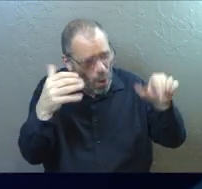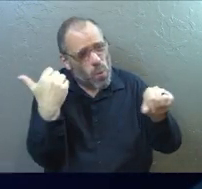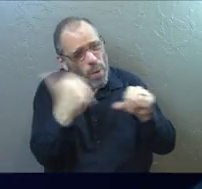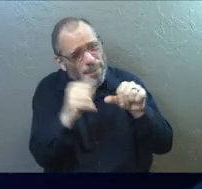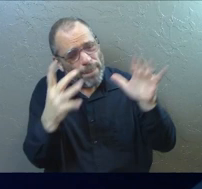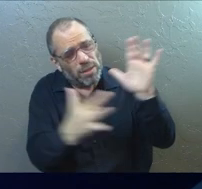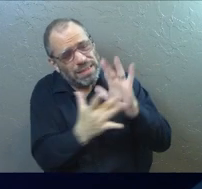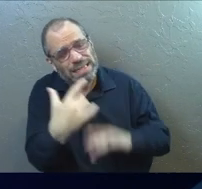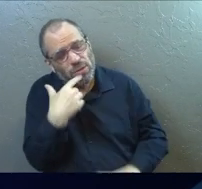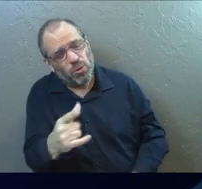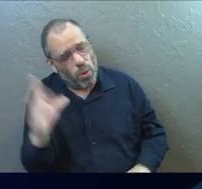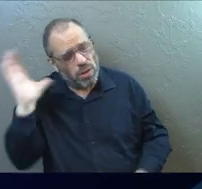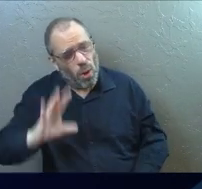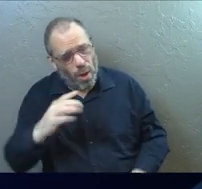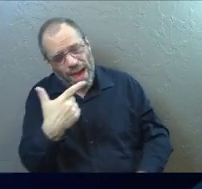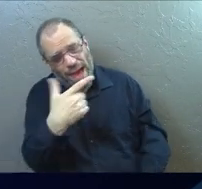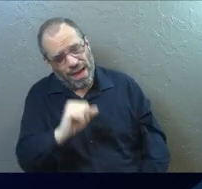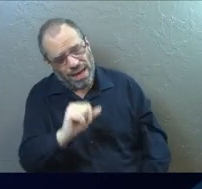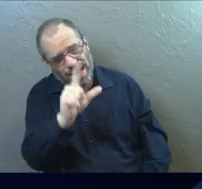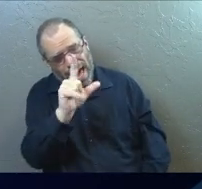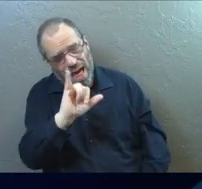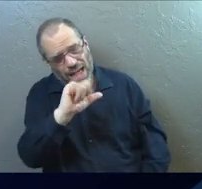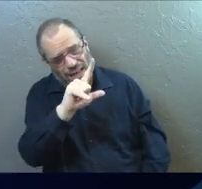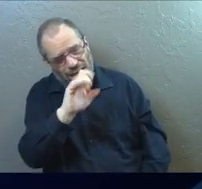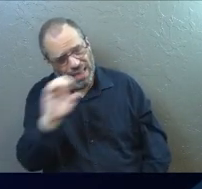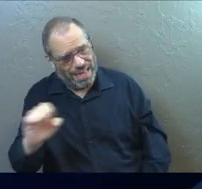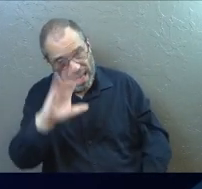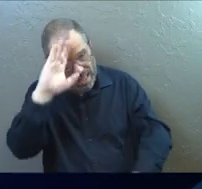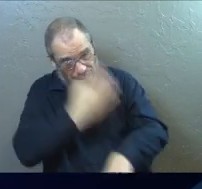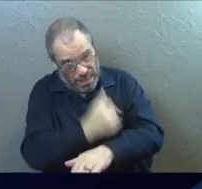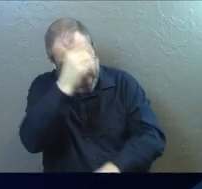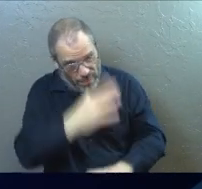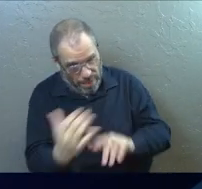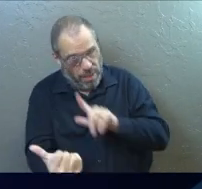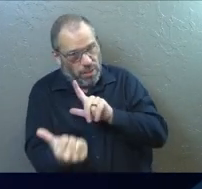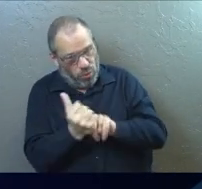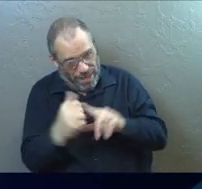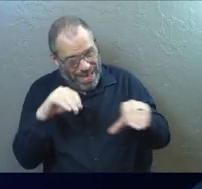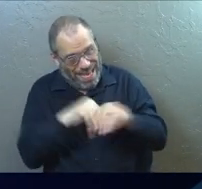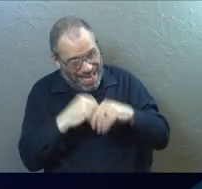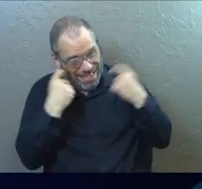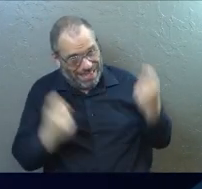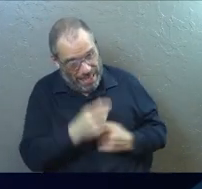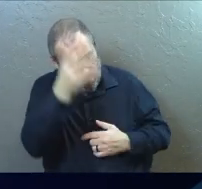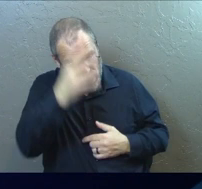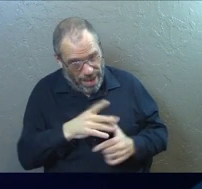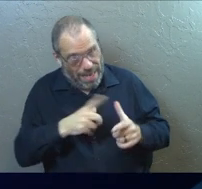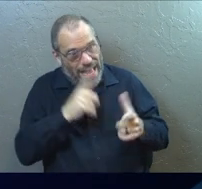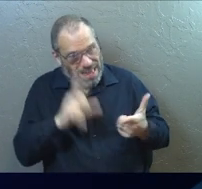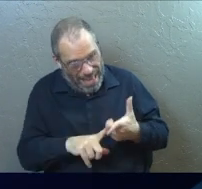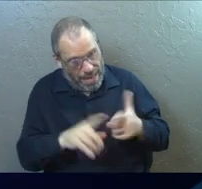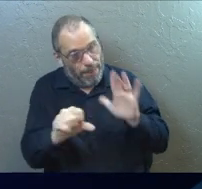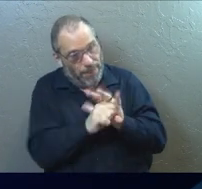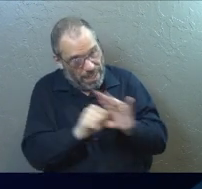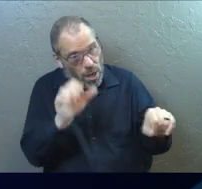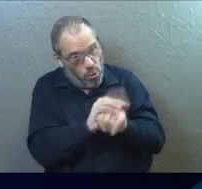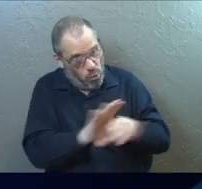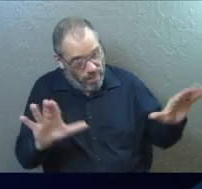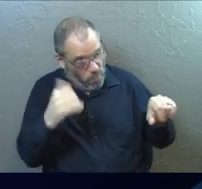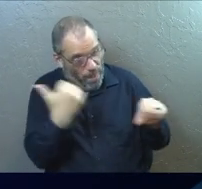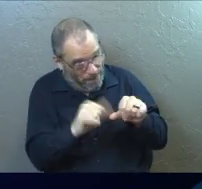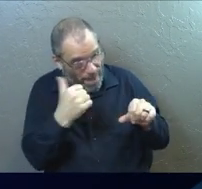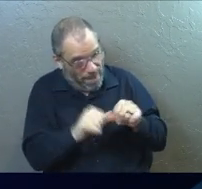Remember what Jesus told you back in Galilee, that the son of man must be betrayed into the hands of sinful men and be crucified